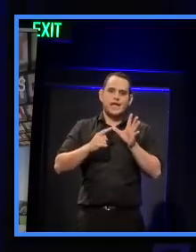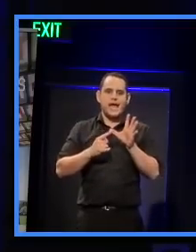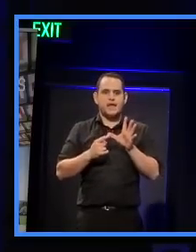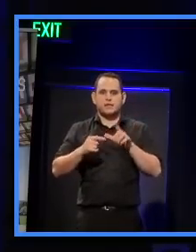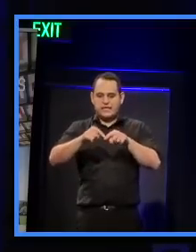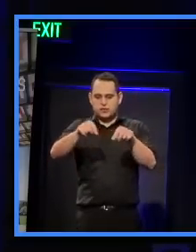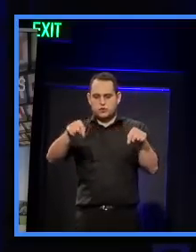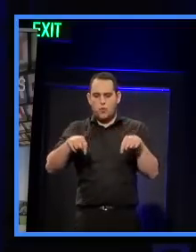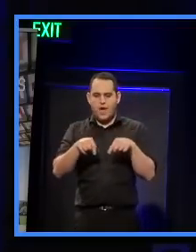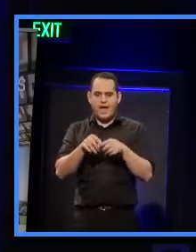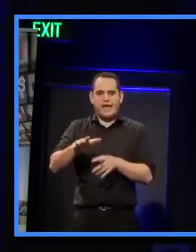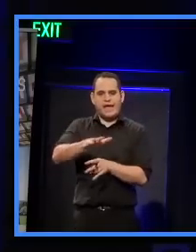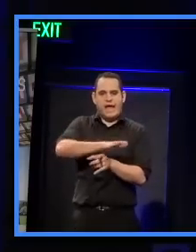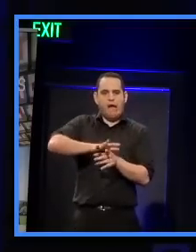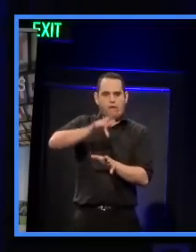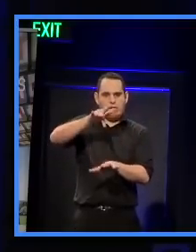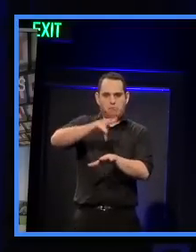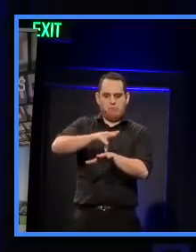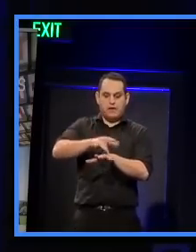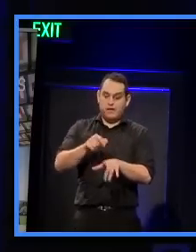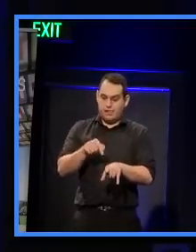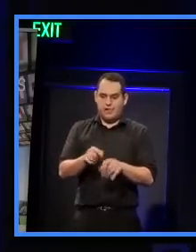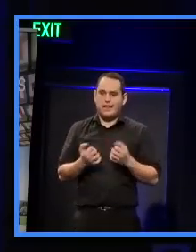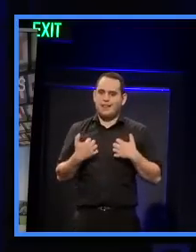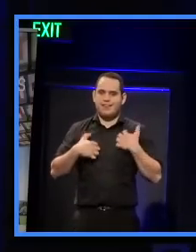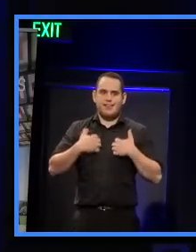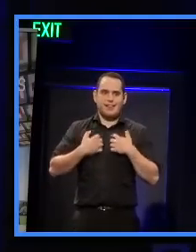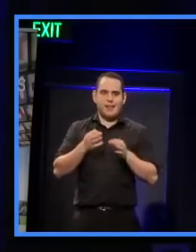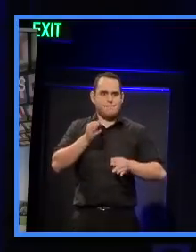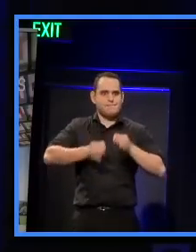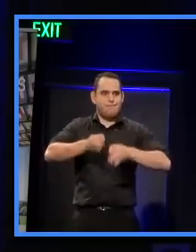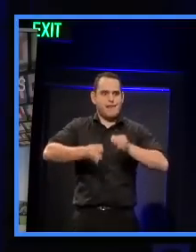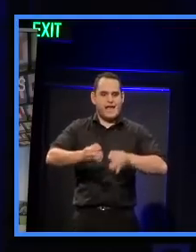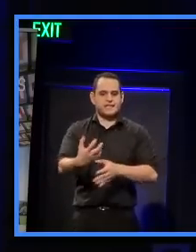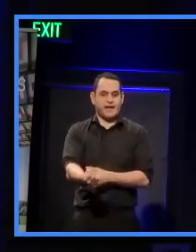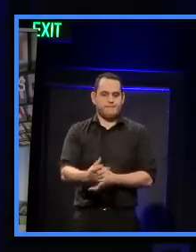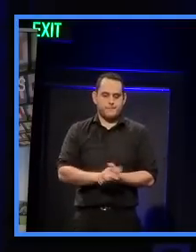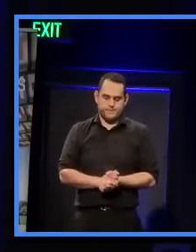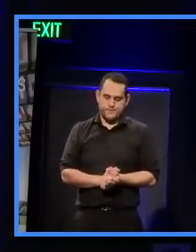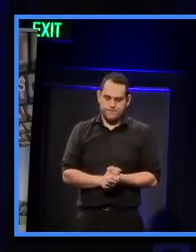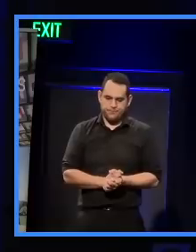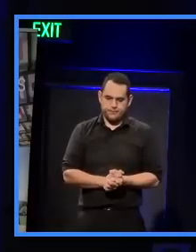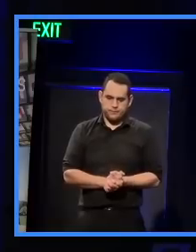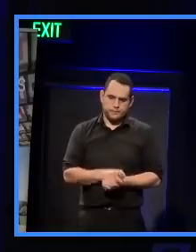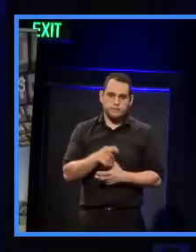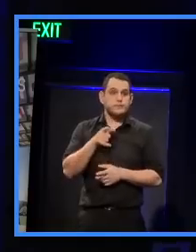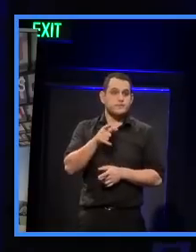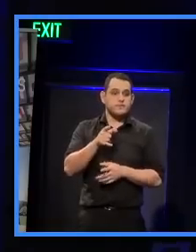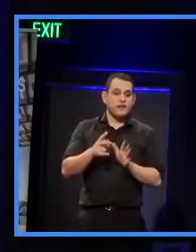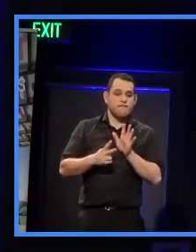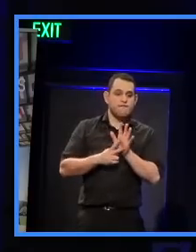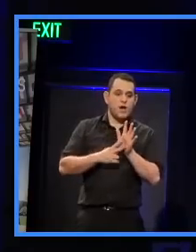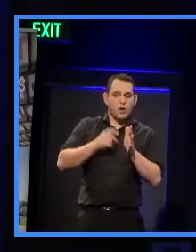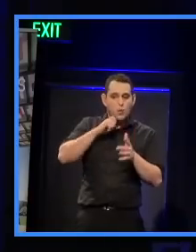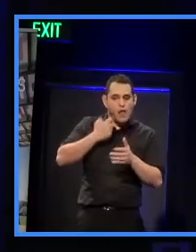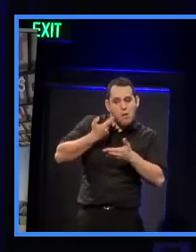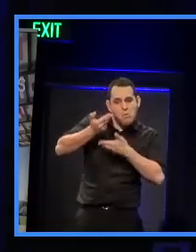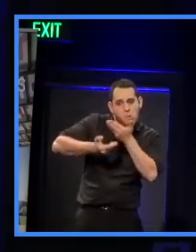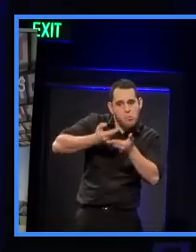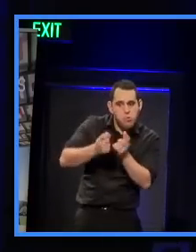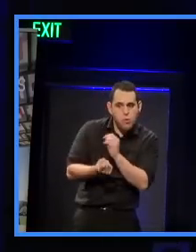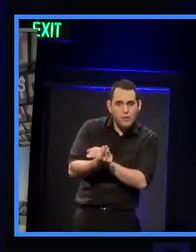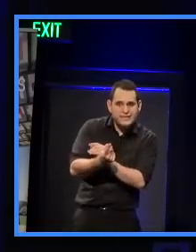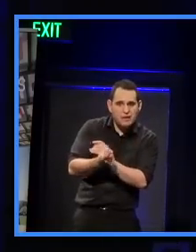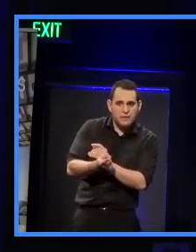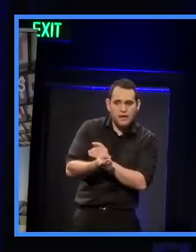precinct and there's lots of exciting plans for that, so that's out to consultation and Vernon will be taking you through some of the key pieces of that